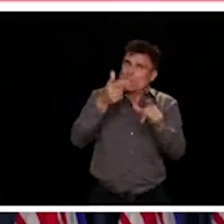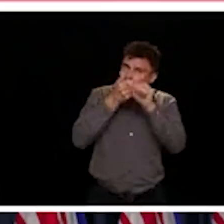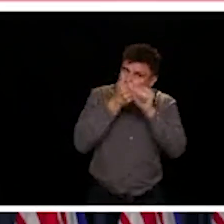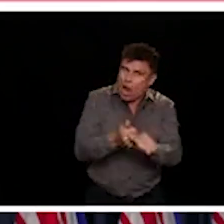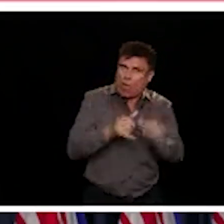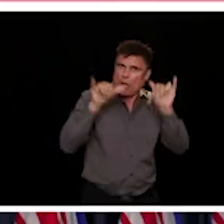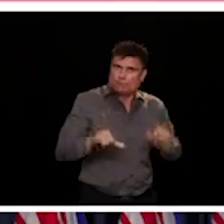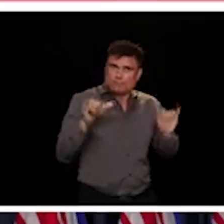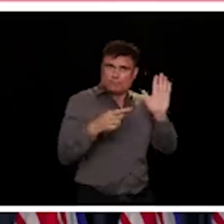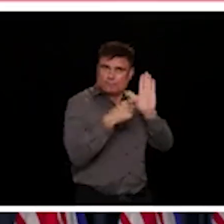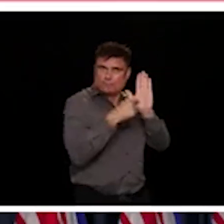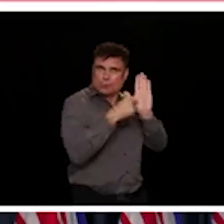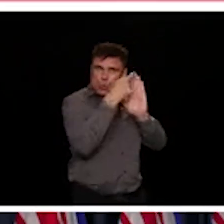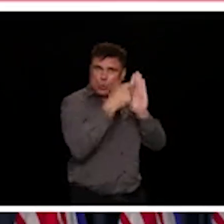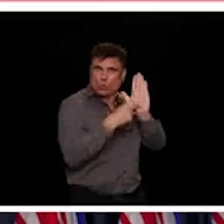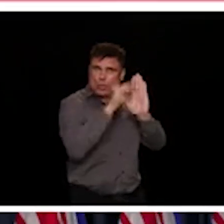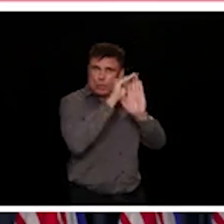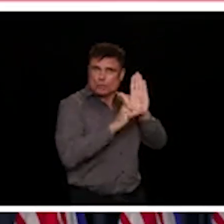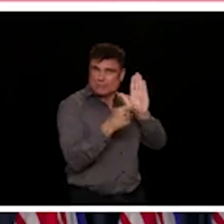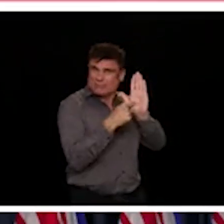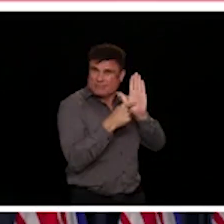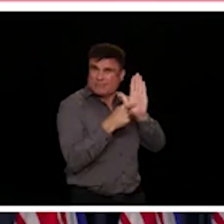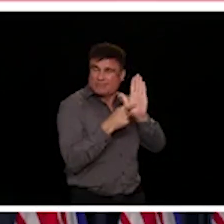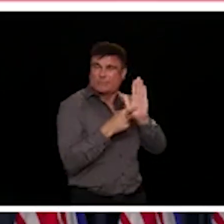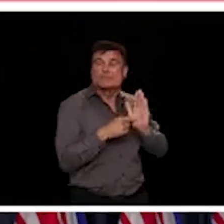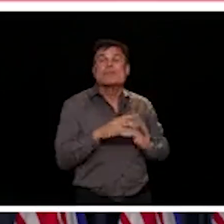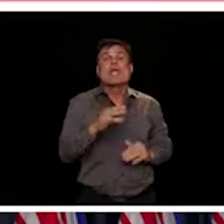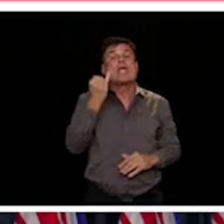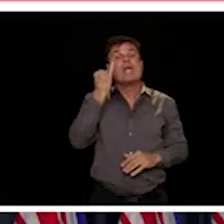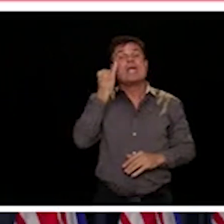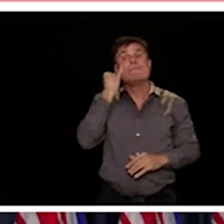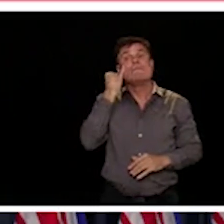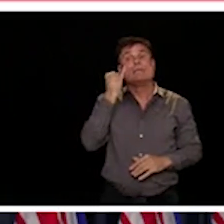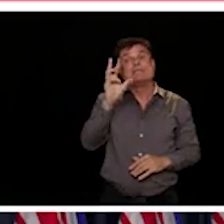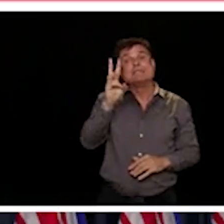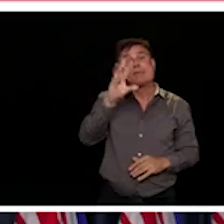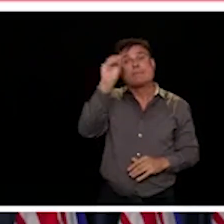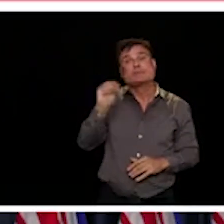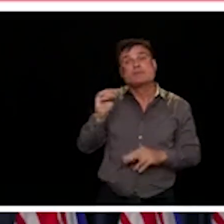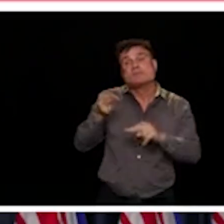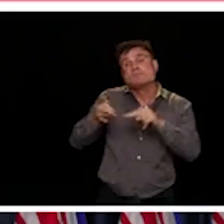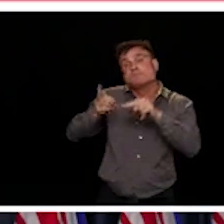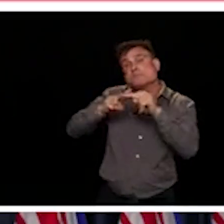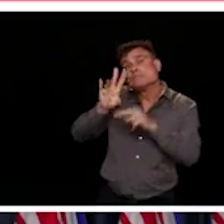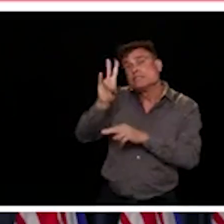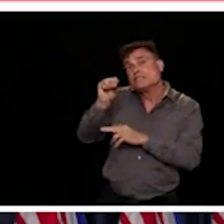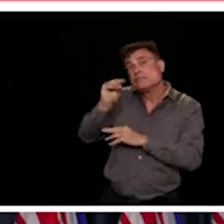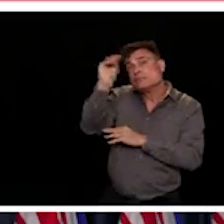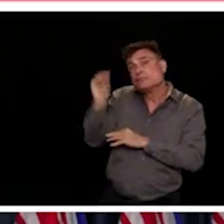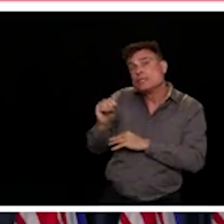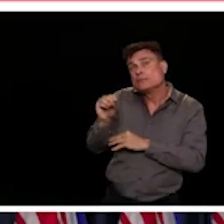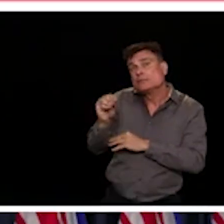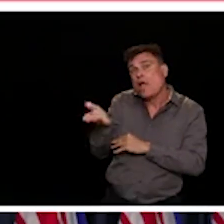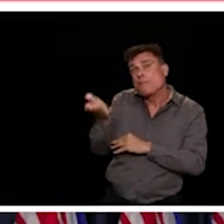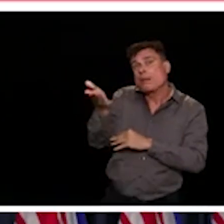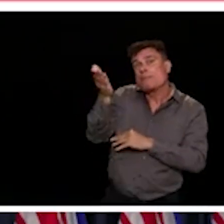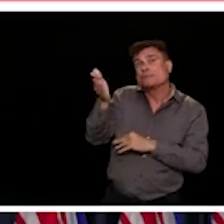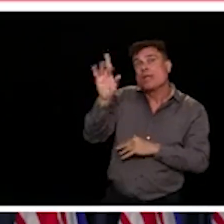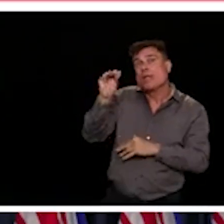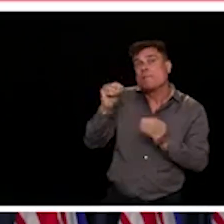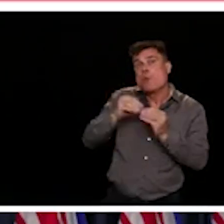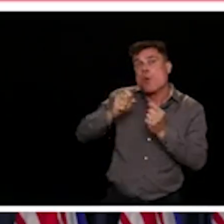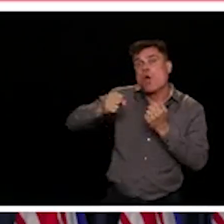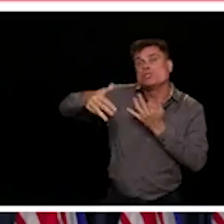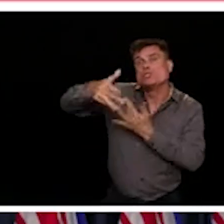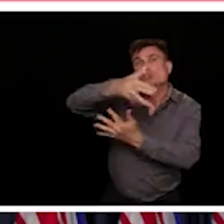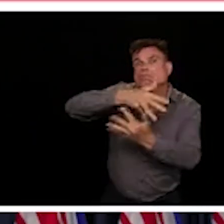far and let that number get too high, we risk a resurgence and we have seen that happen in other parts of the world. We